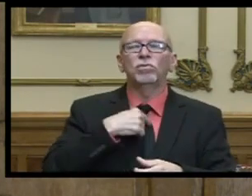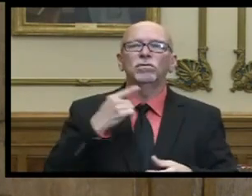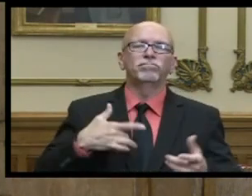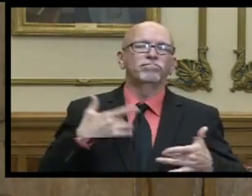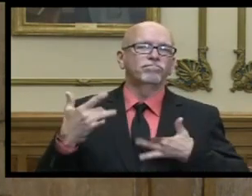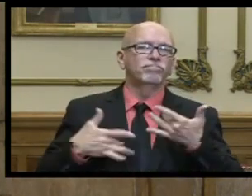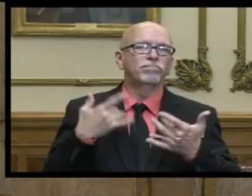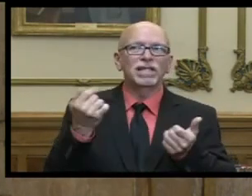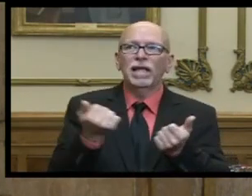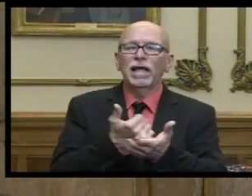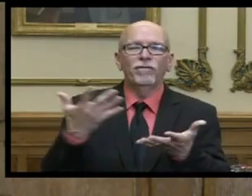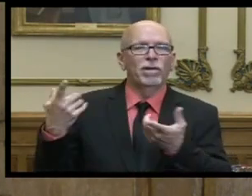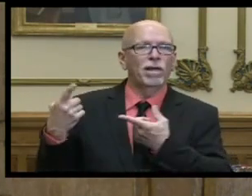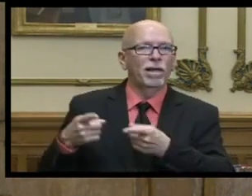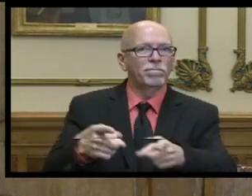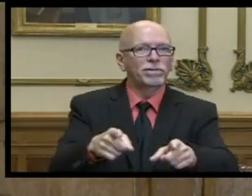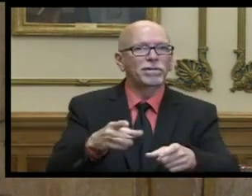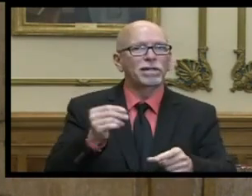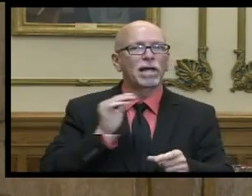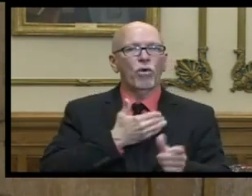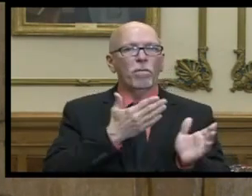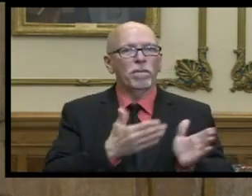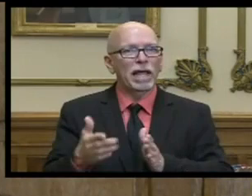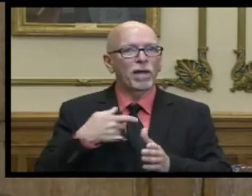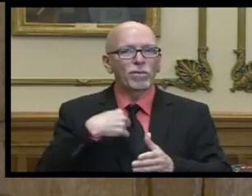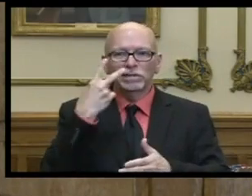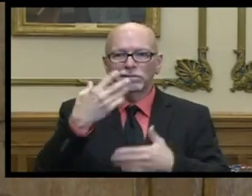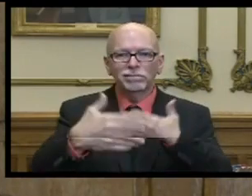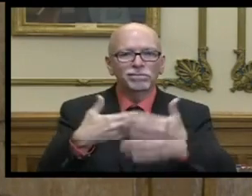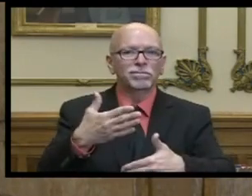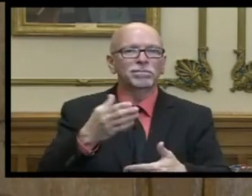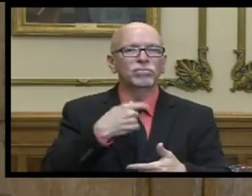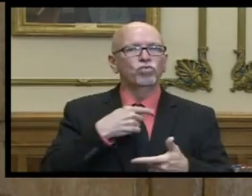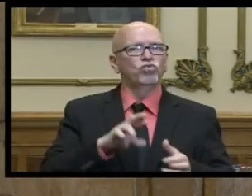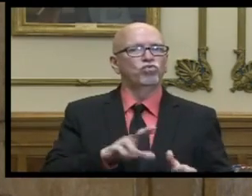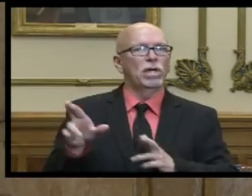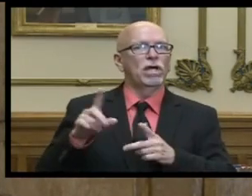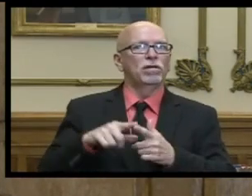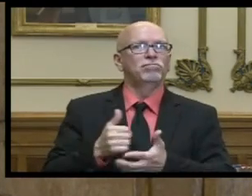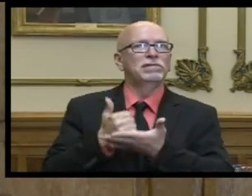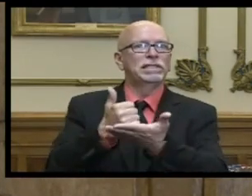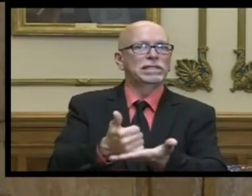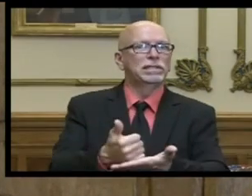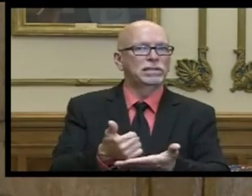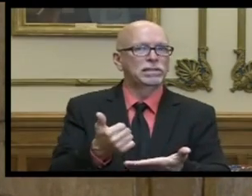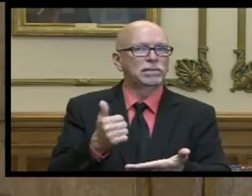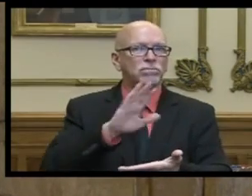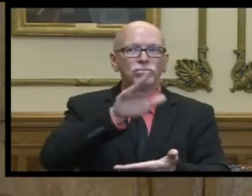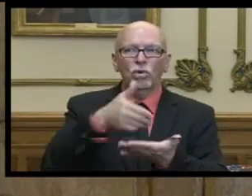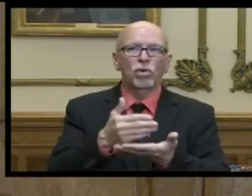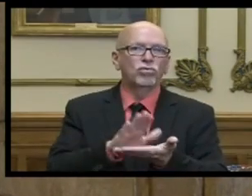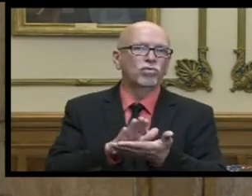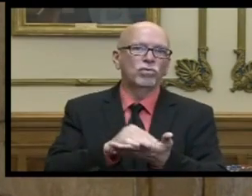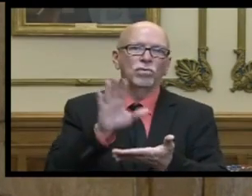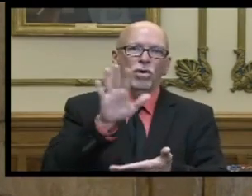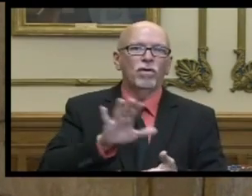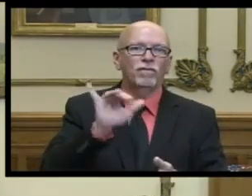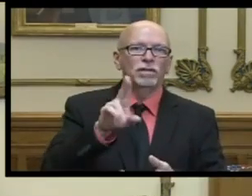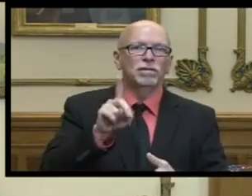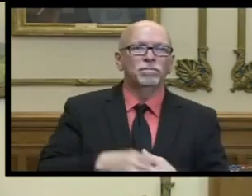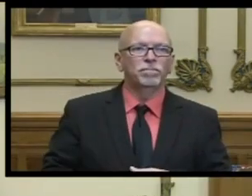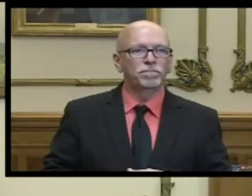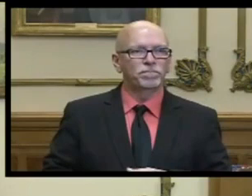excited about everything that's going forward and the plans that we're seeing and and stand ready to assist with schools from all over the state